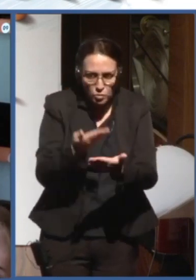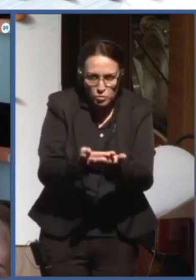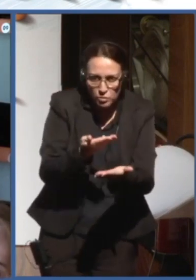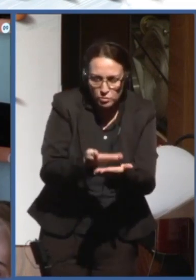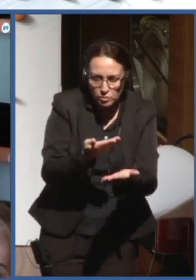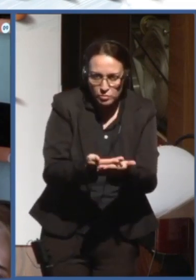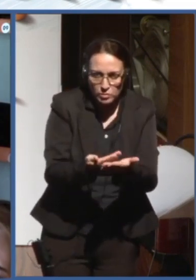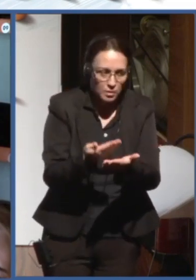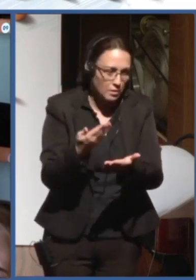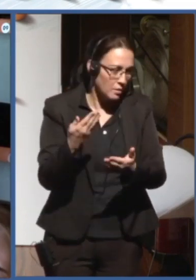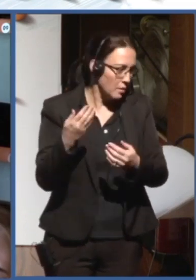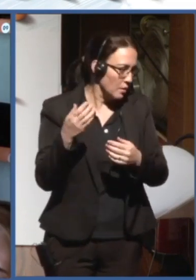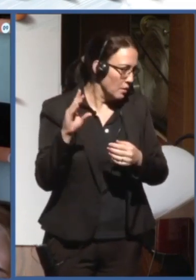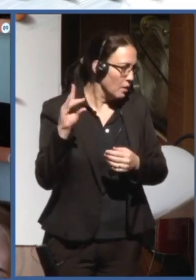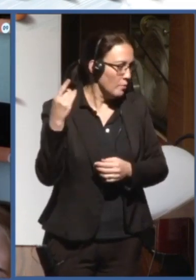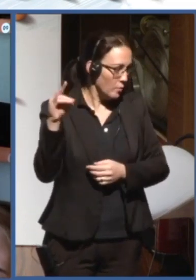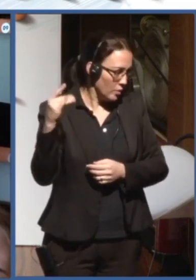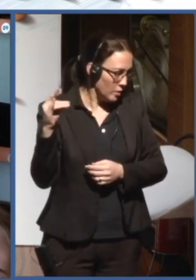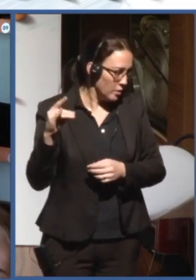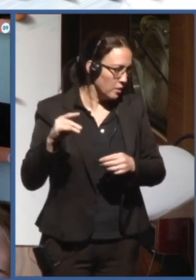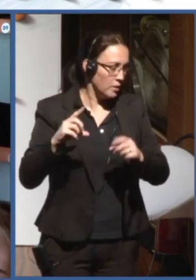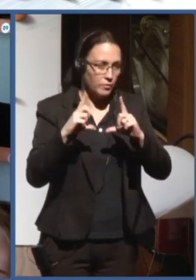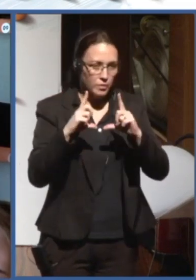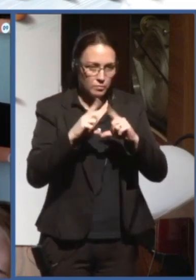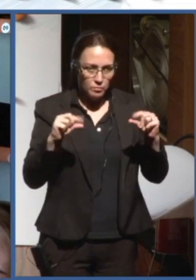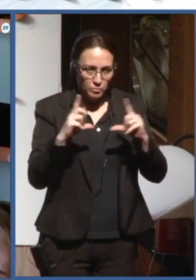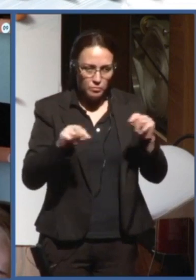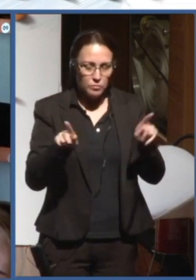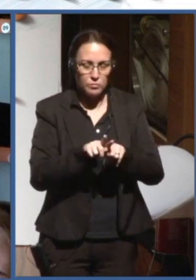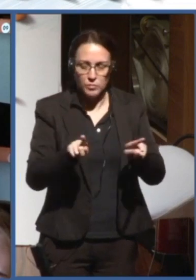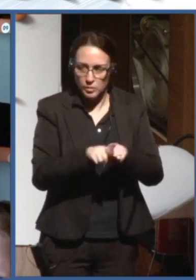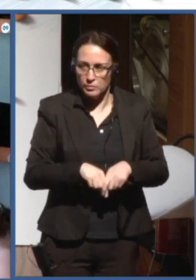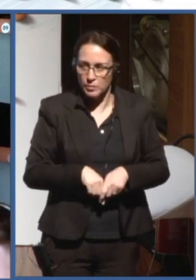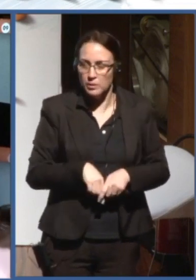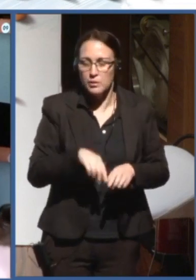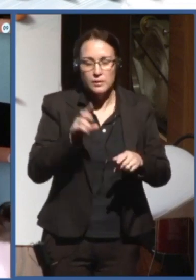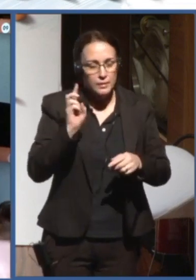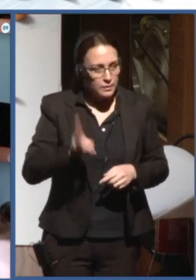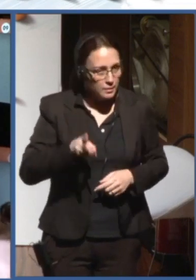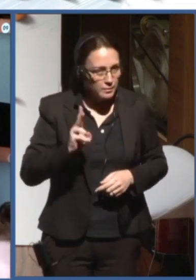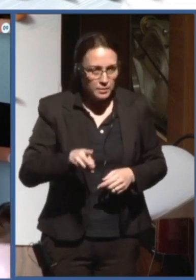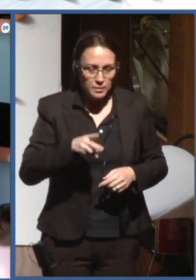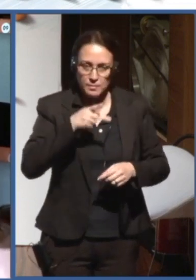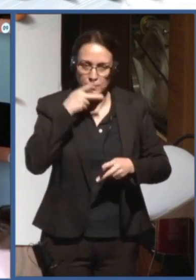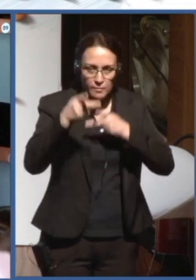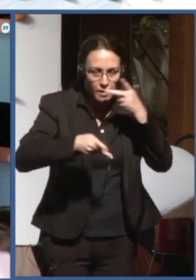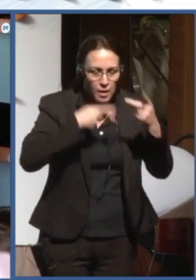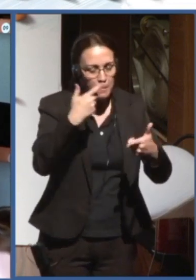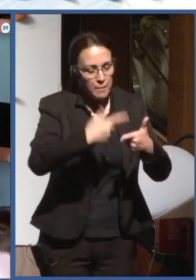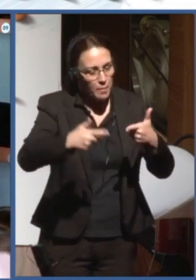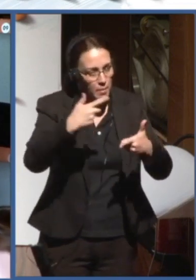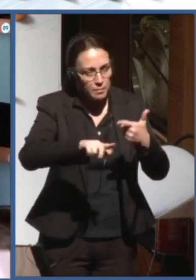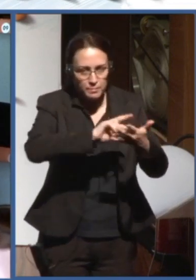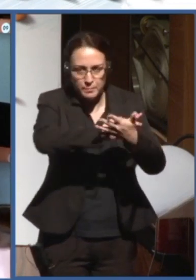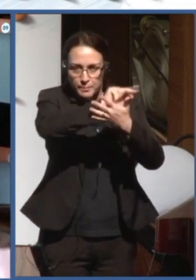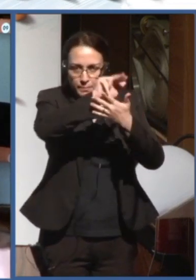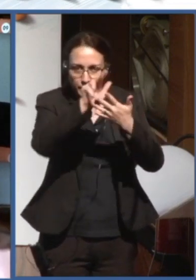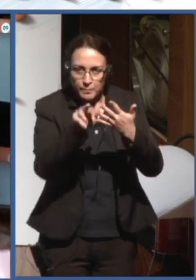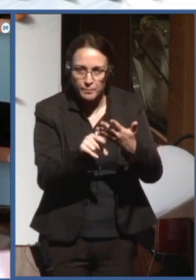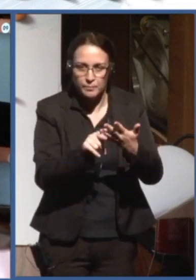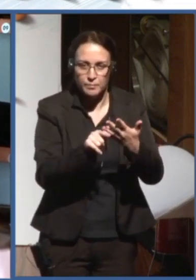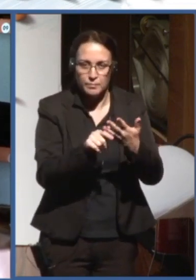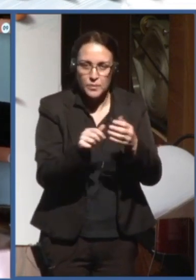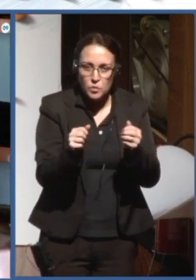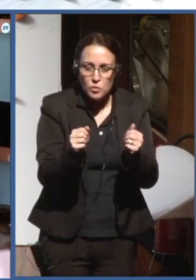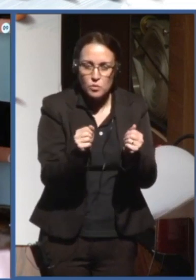and Spain, where there are different problems related to the transmissible